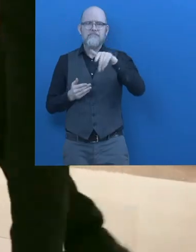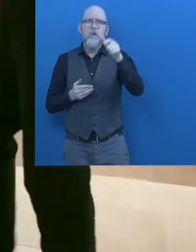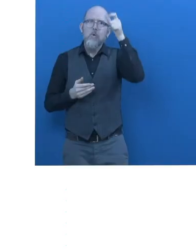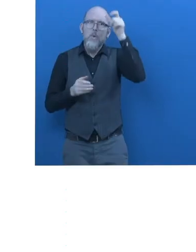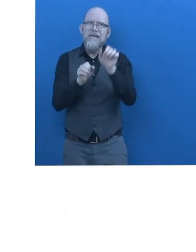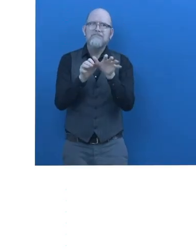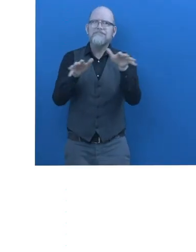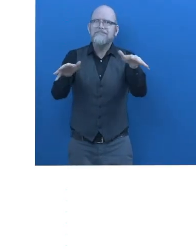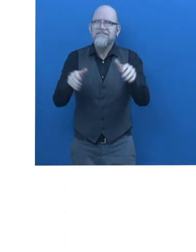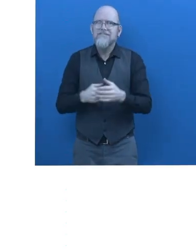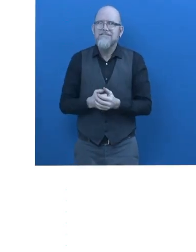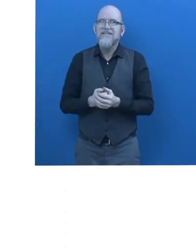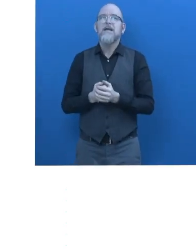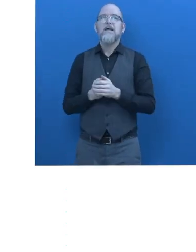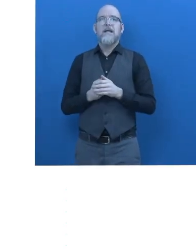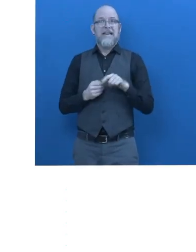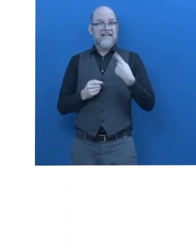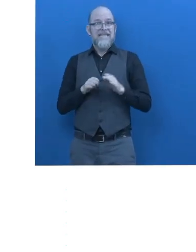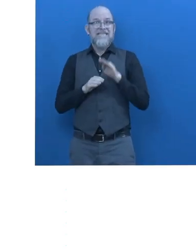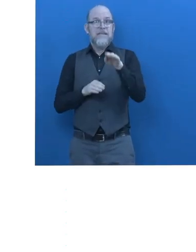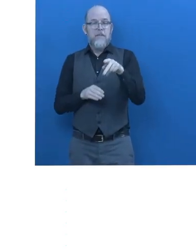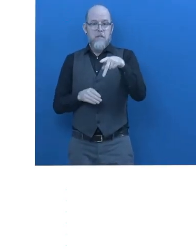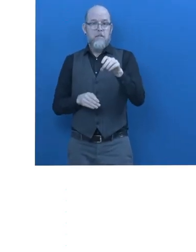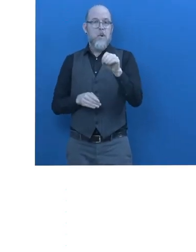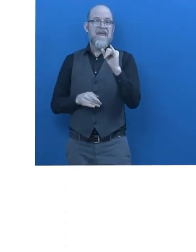in Turkey. What is next for Poilabs?